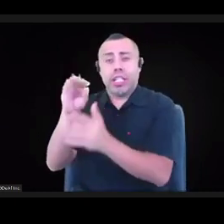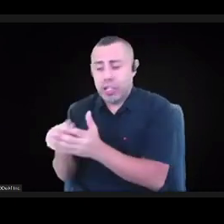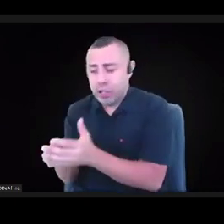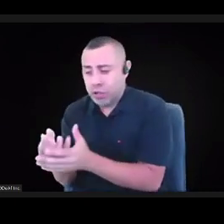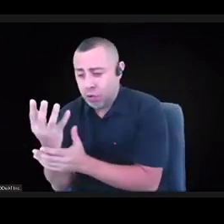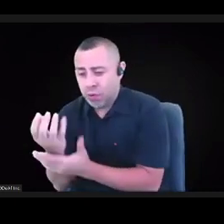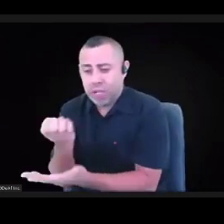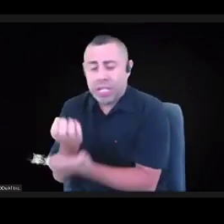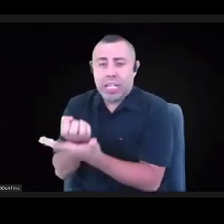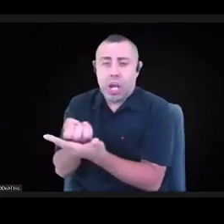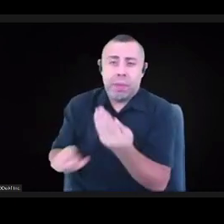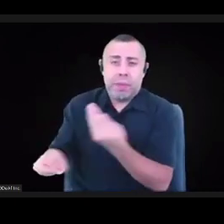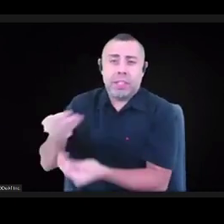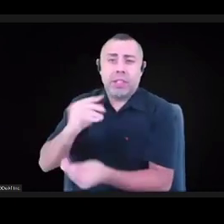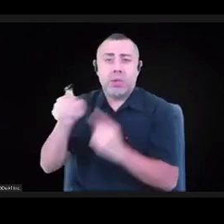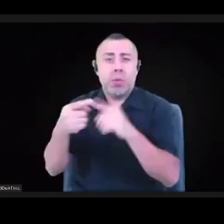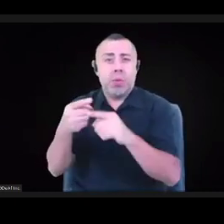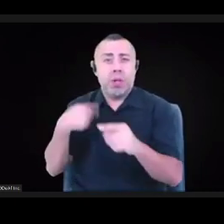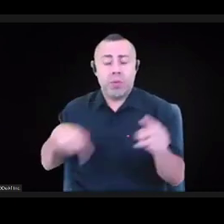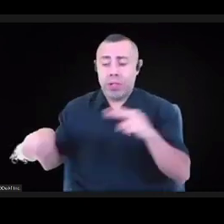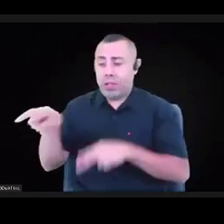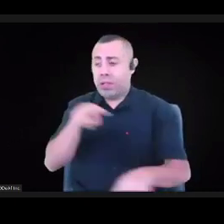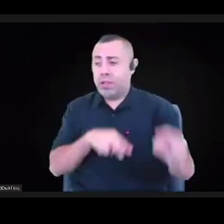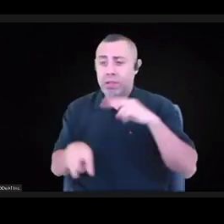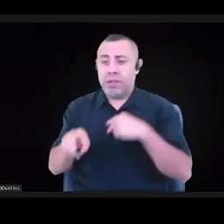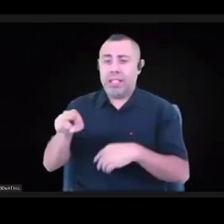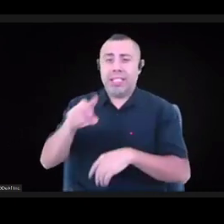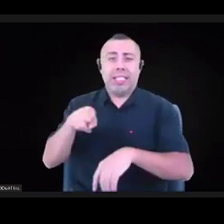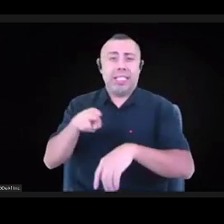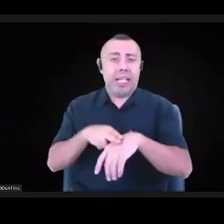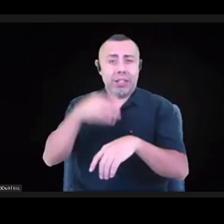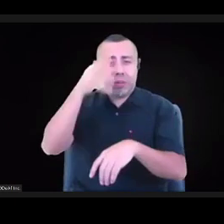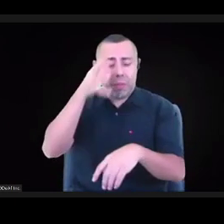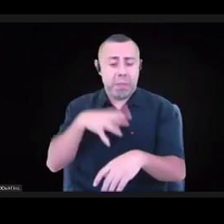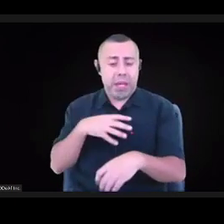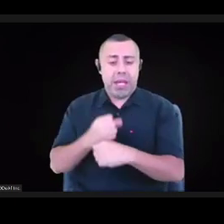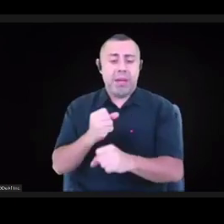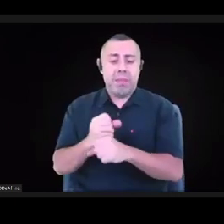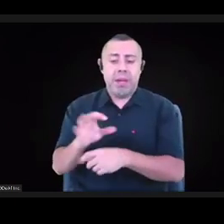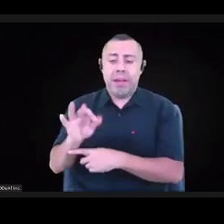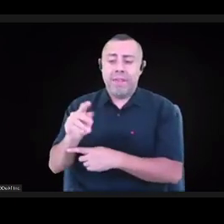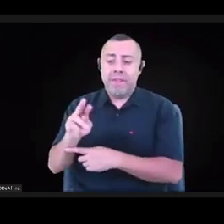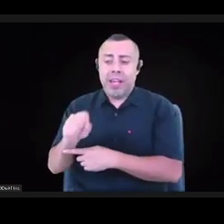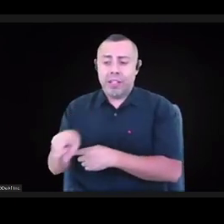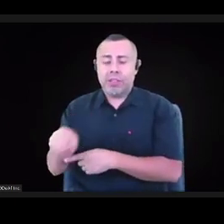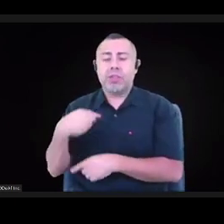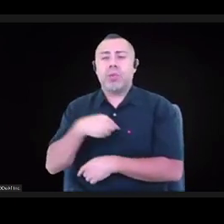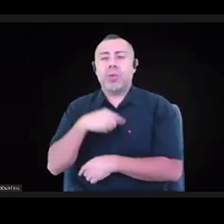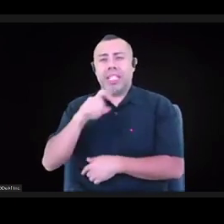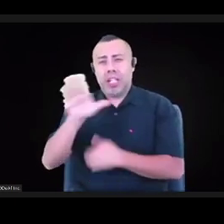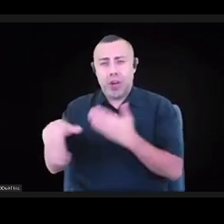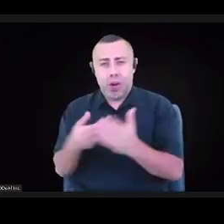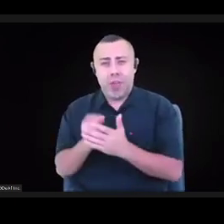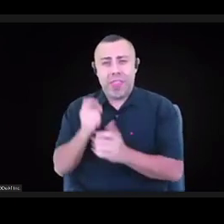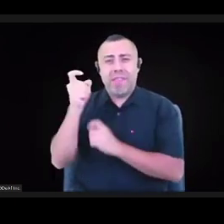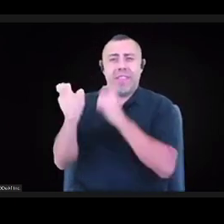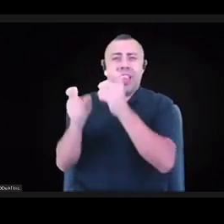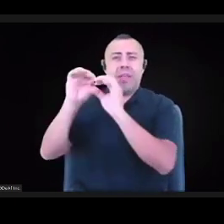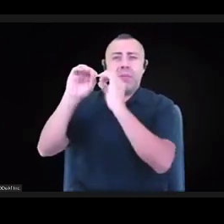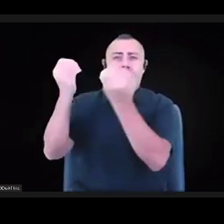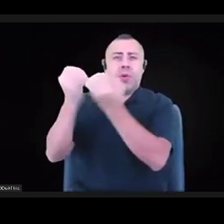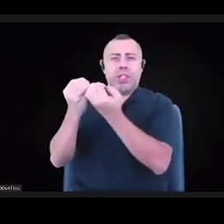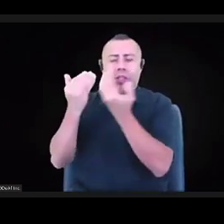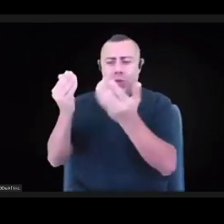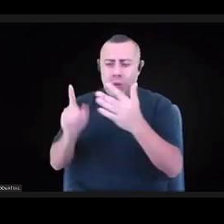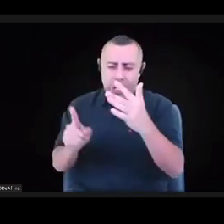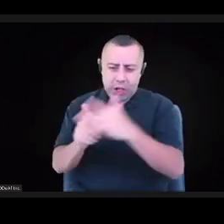disasters happening, we need all of our philanthropy to go all in on helping us to usher the world we want, the world that we need. Each